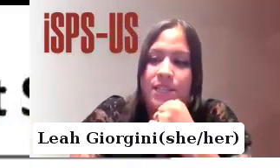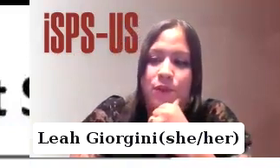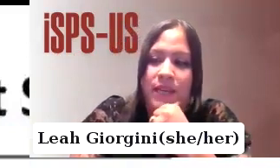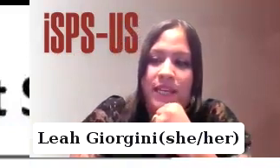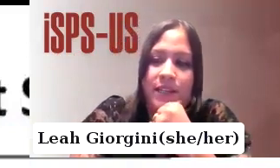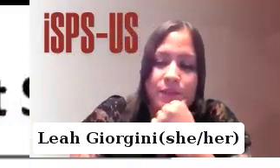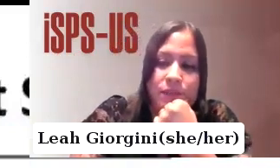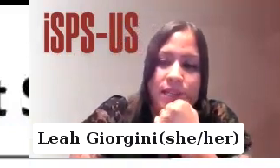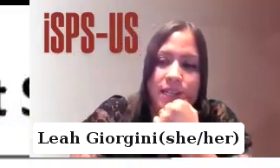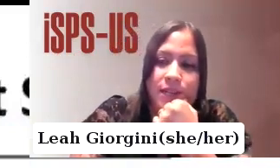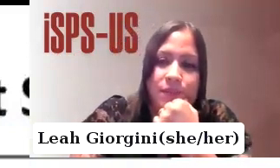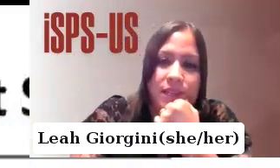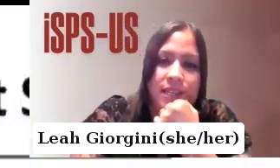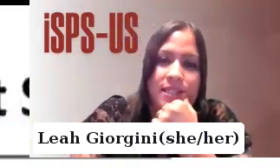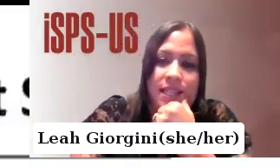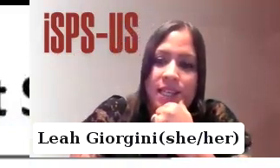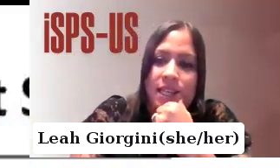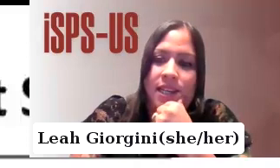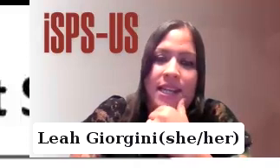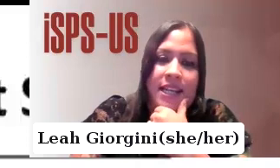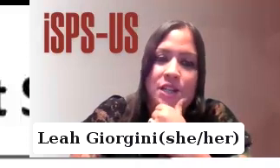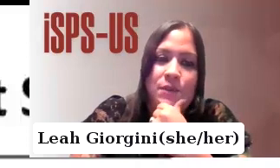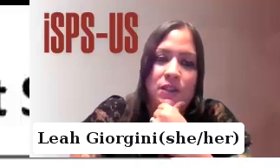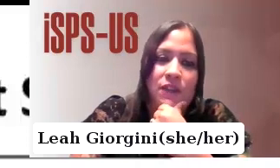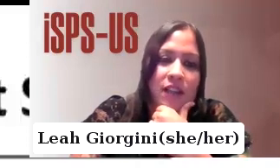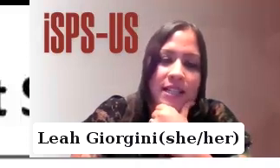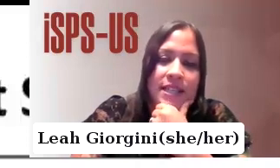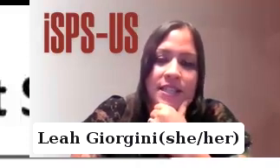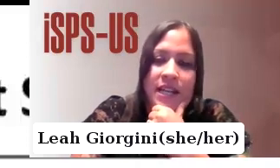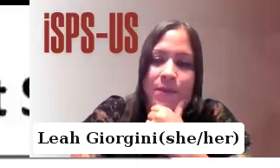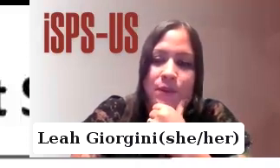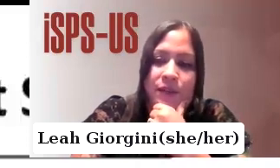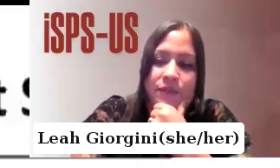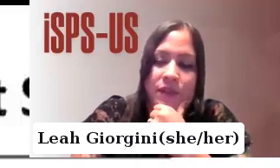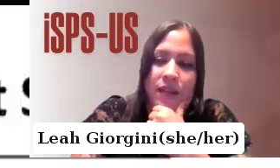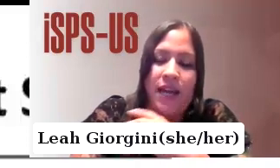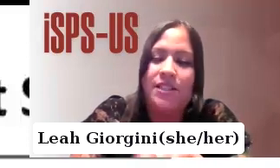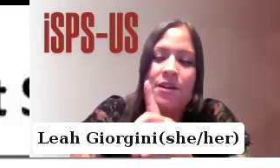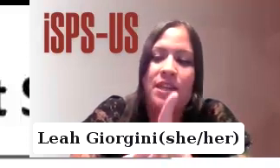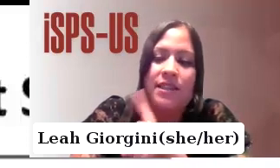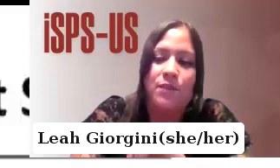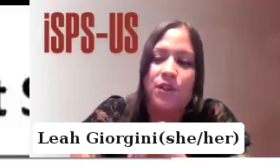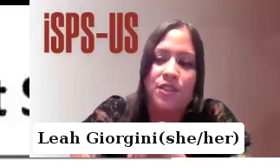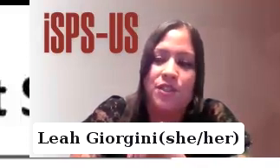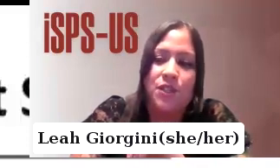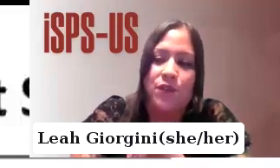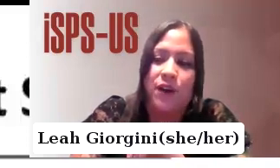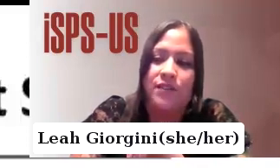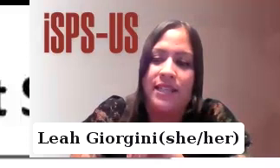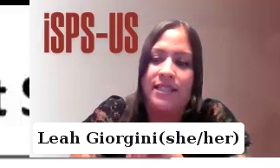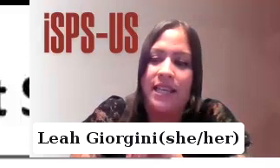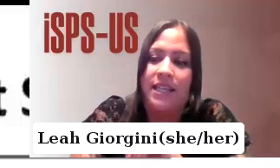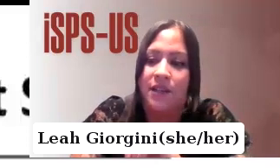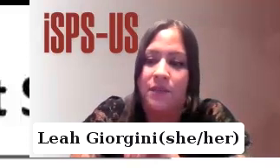this model here um is the canadian model of client-centered enablement and i don't think this model is just